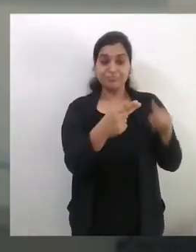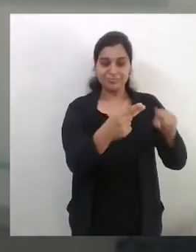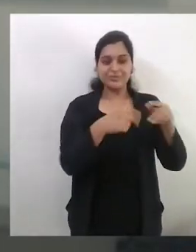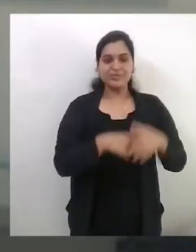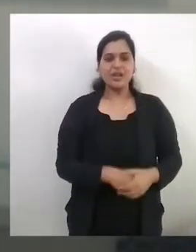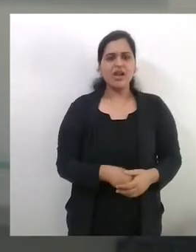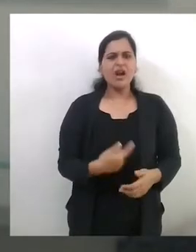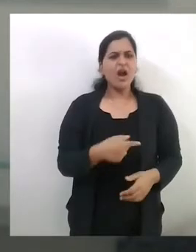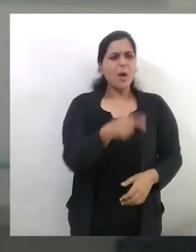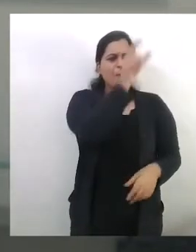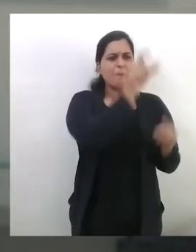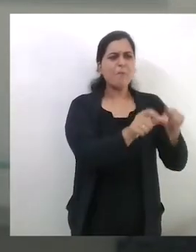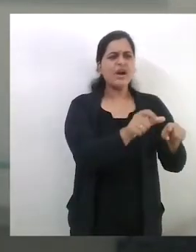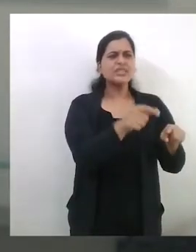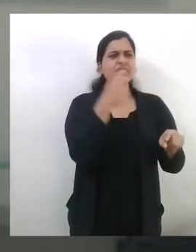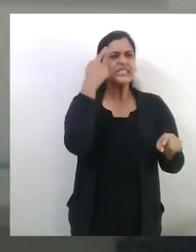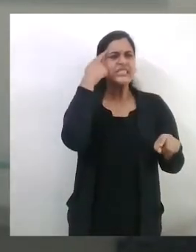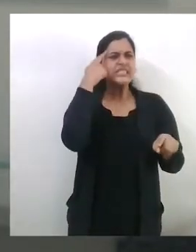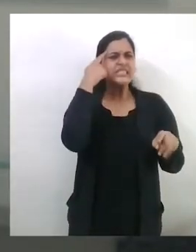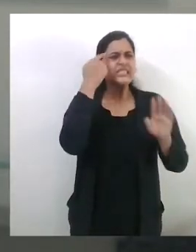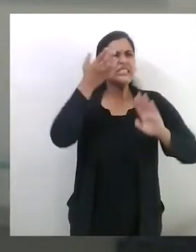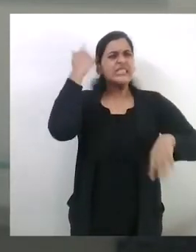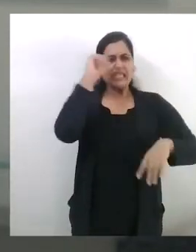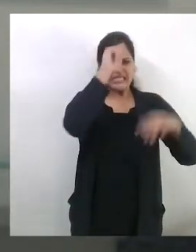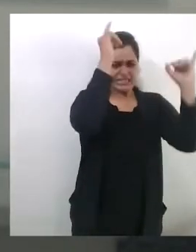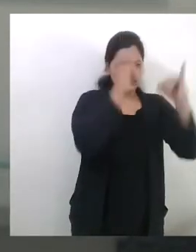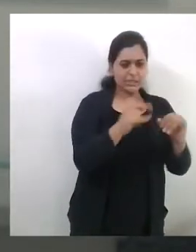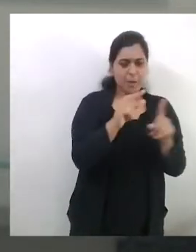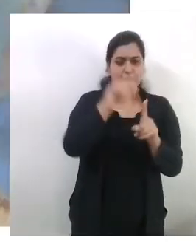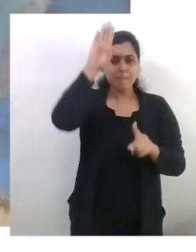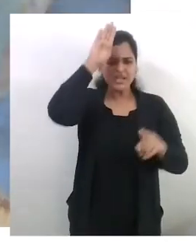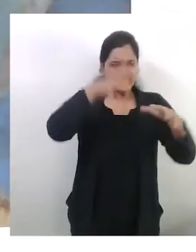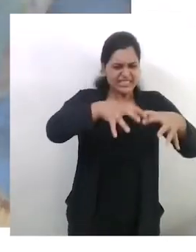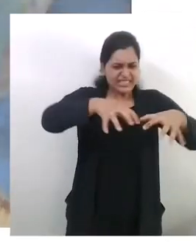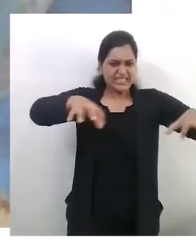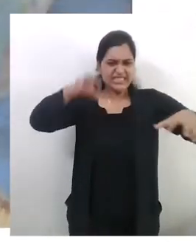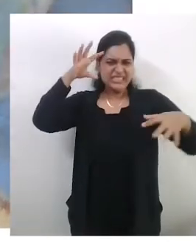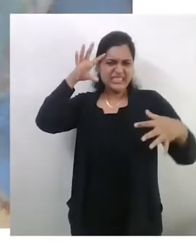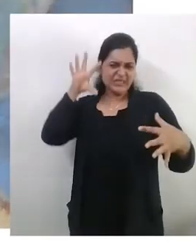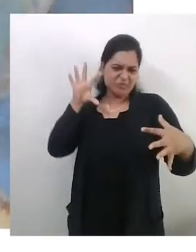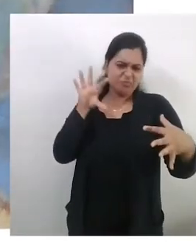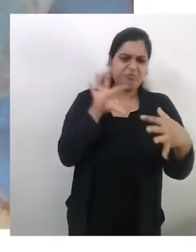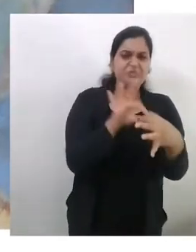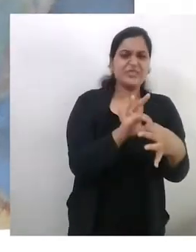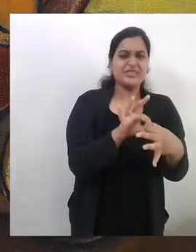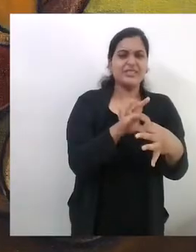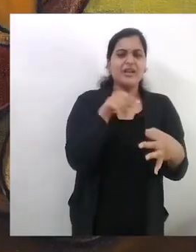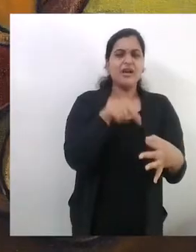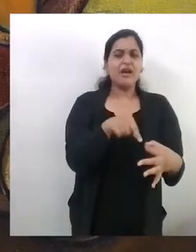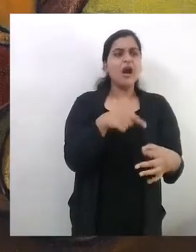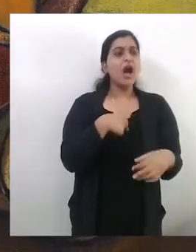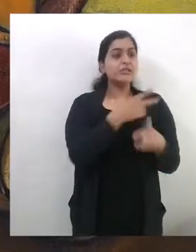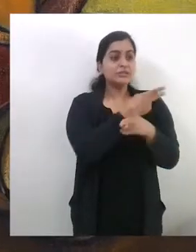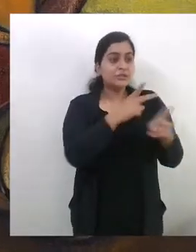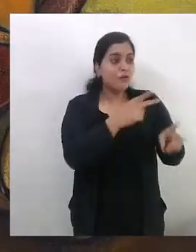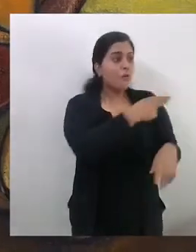Mehta's traumatic memories of the partition are a recurring motive in his paintings, in particular the falling figure and the